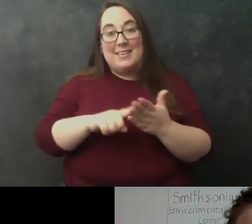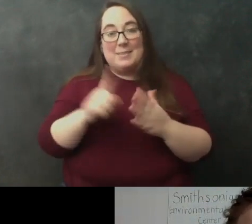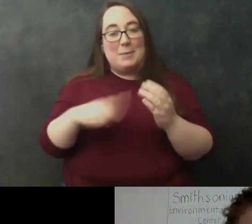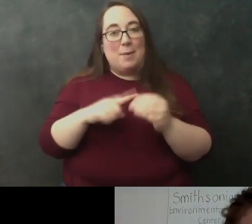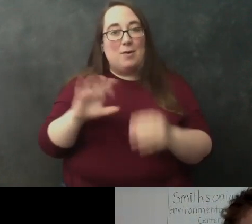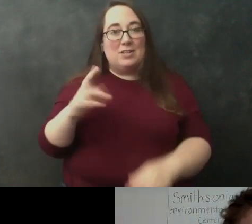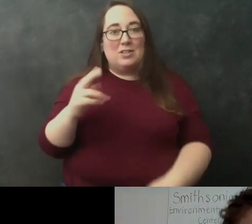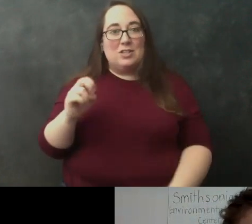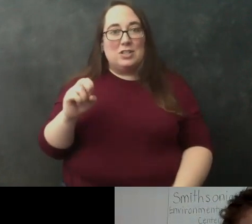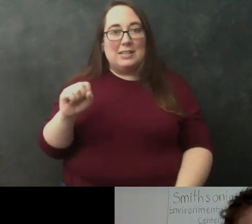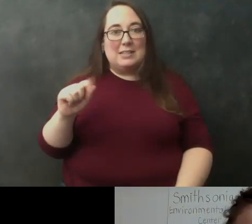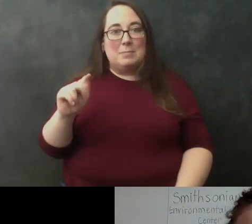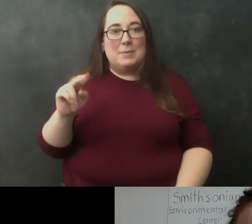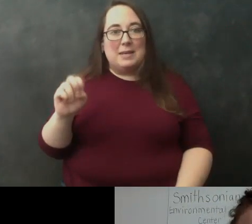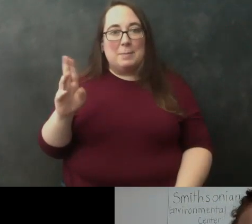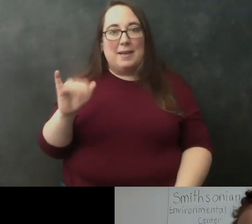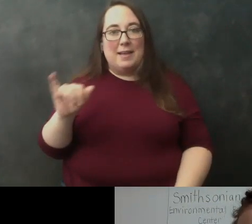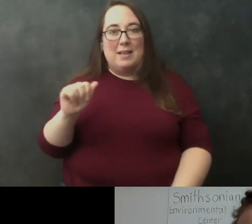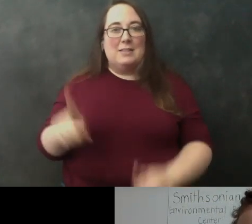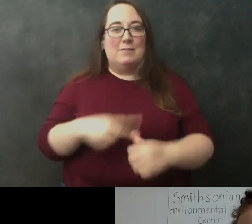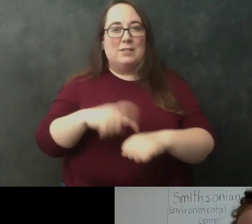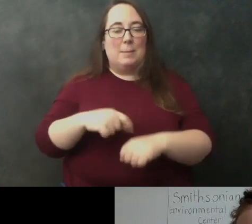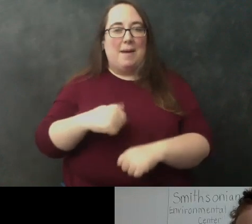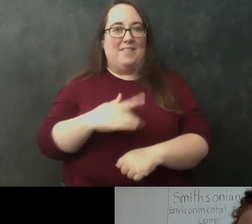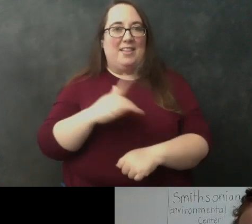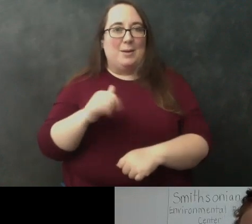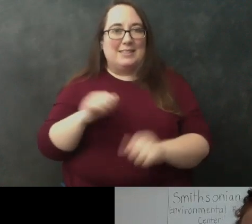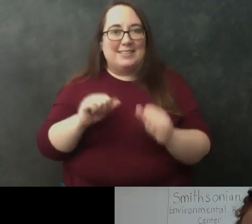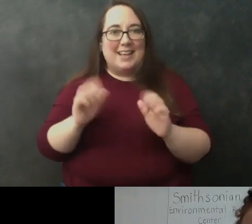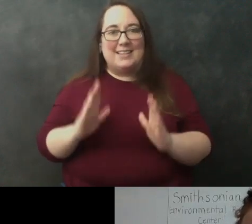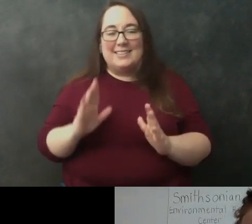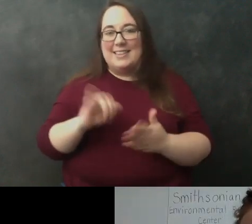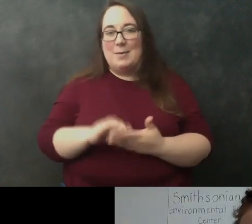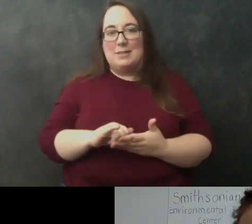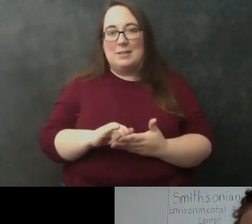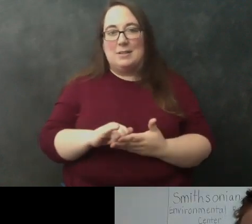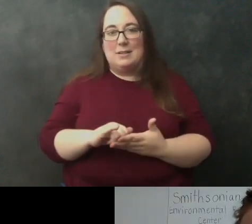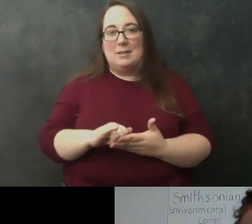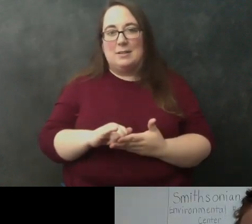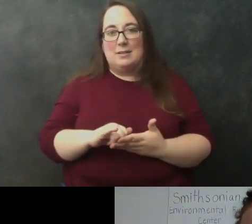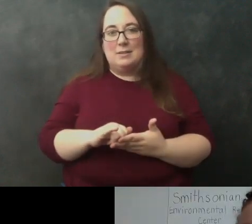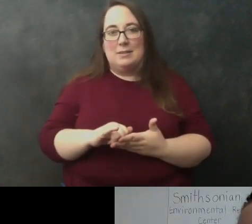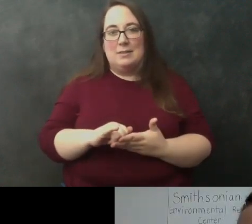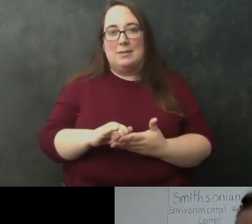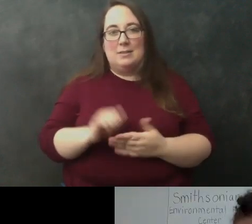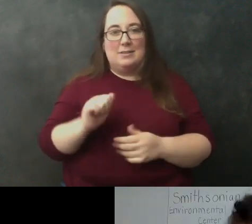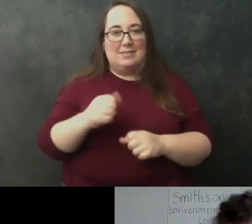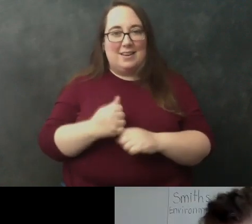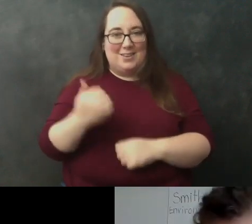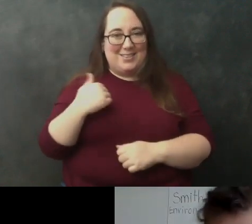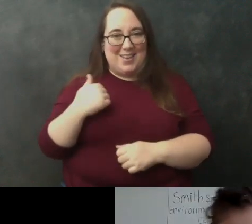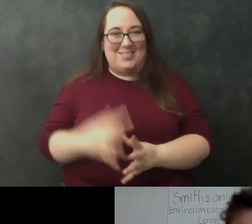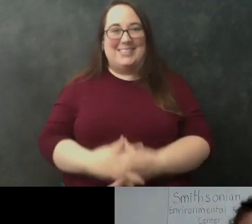bay and that's the first time i felt like i was a scientist and that was at least 10 years ago